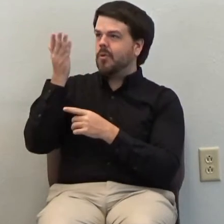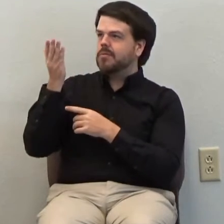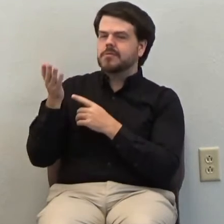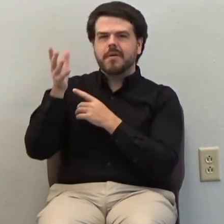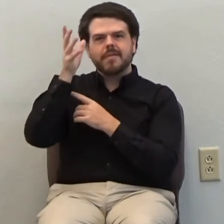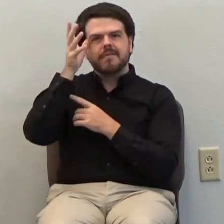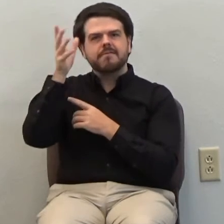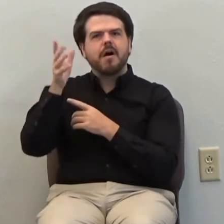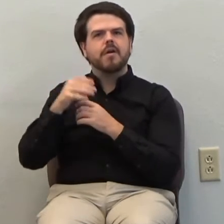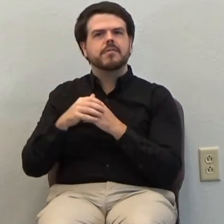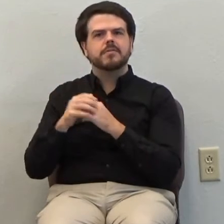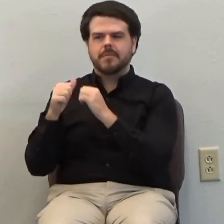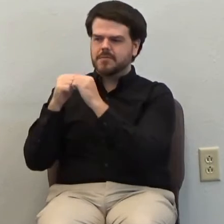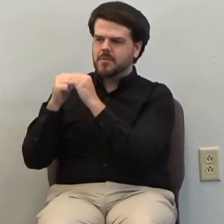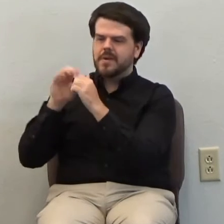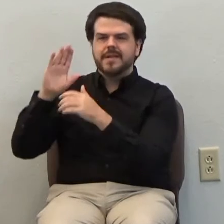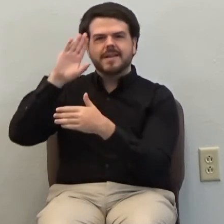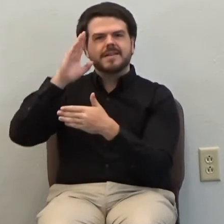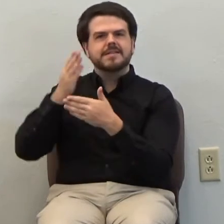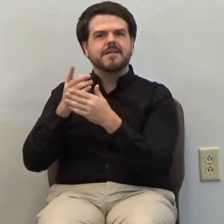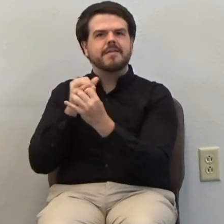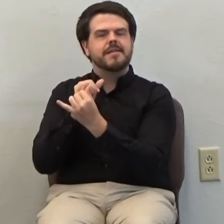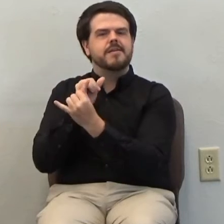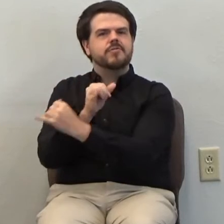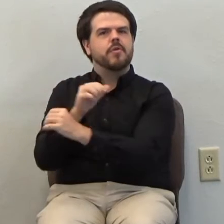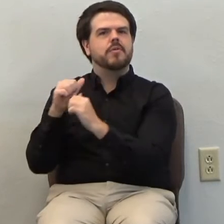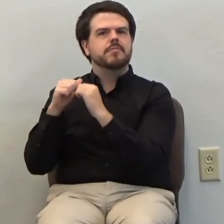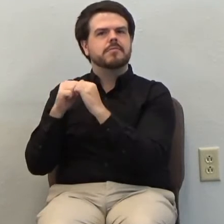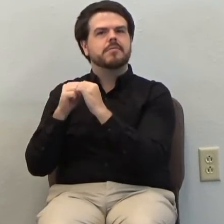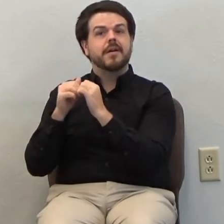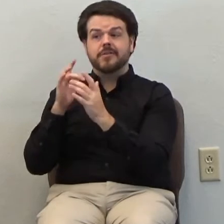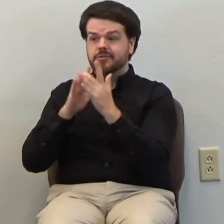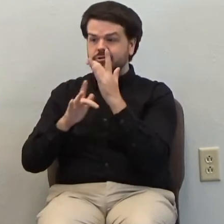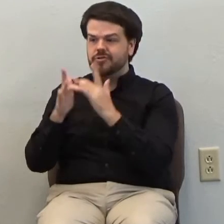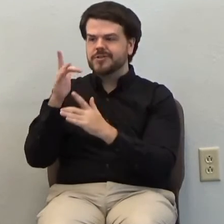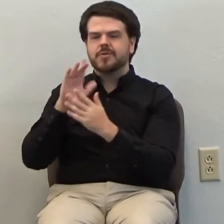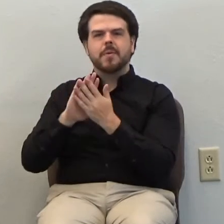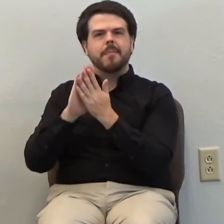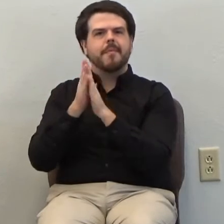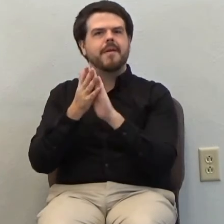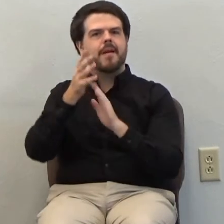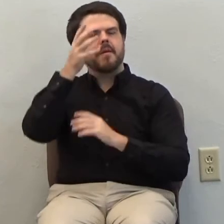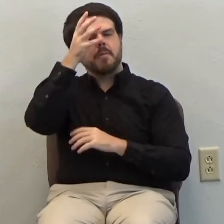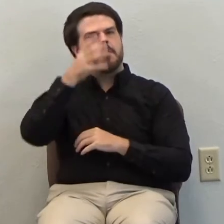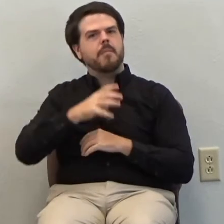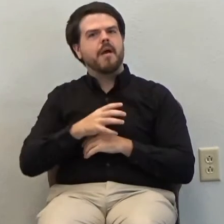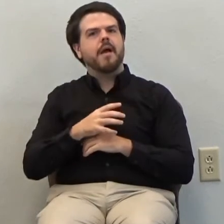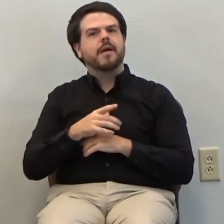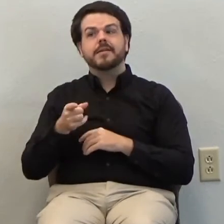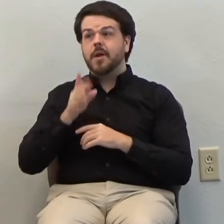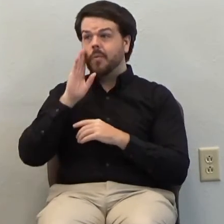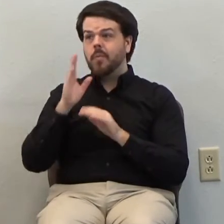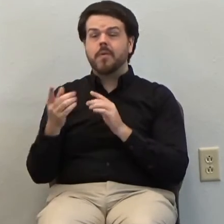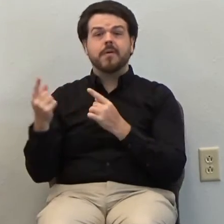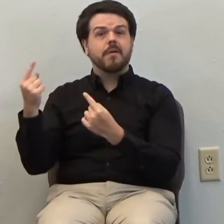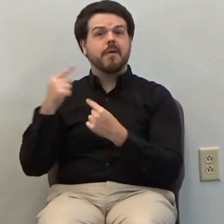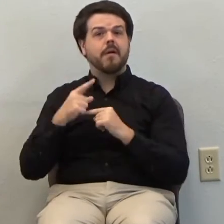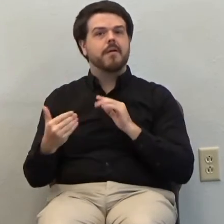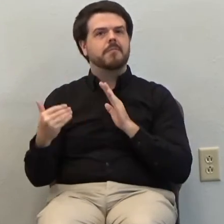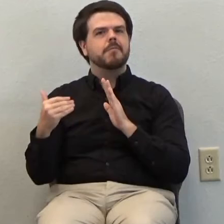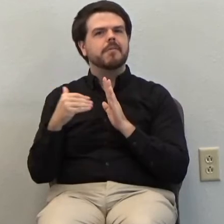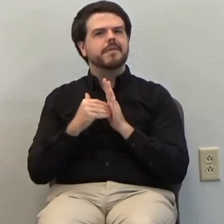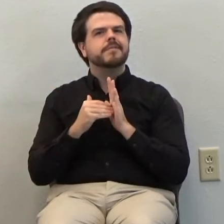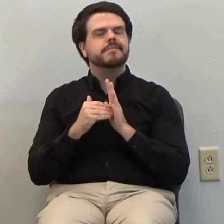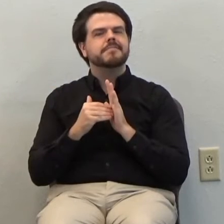eternal Son, Jesus Christ, who became a man and who will come and raise the dead. And the Father will bring us in our